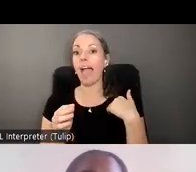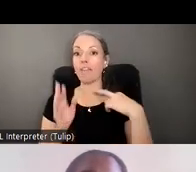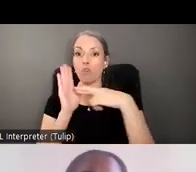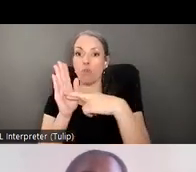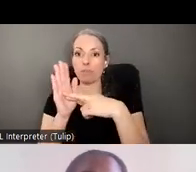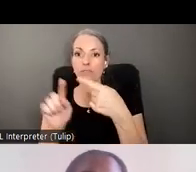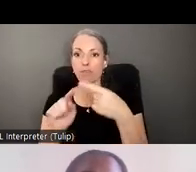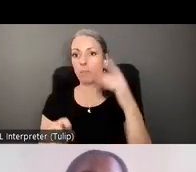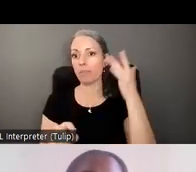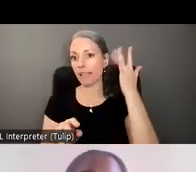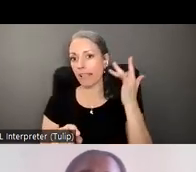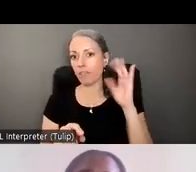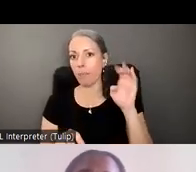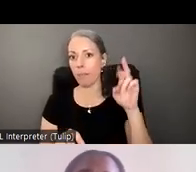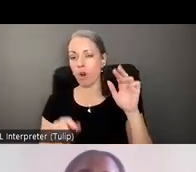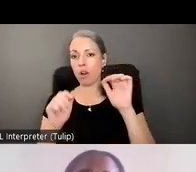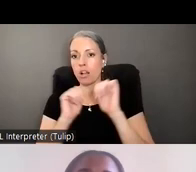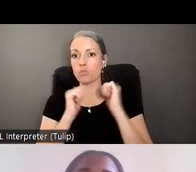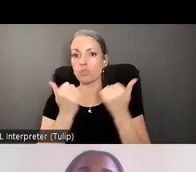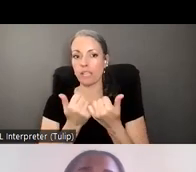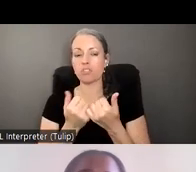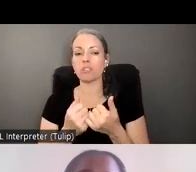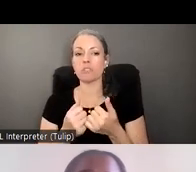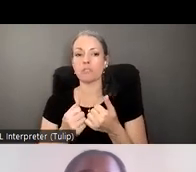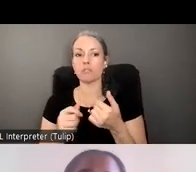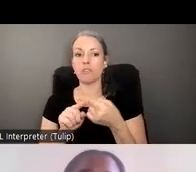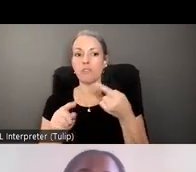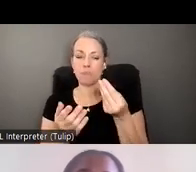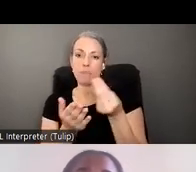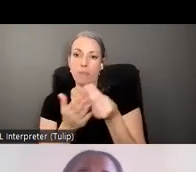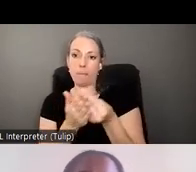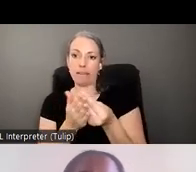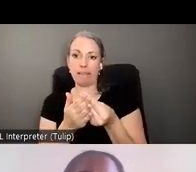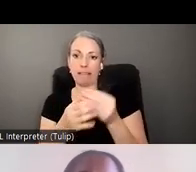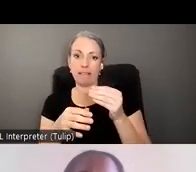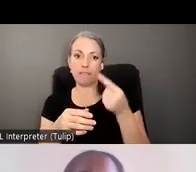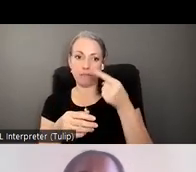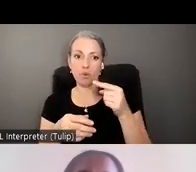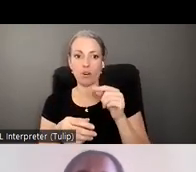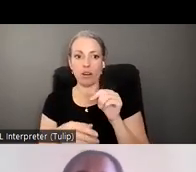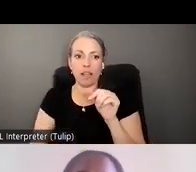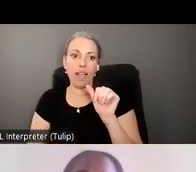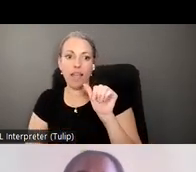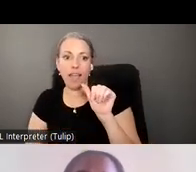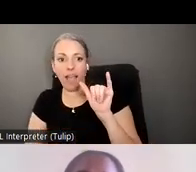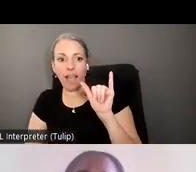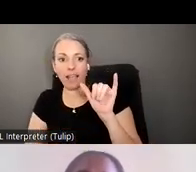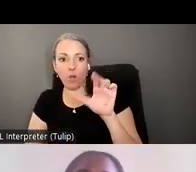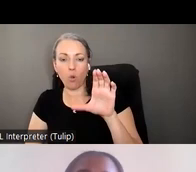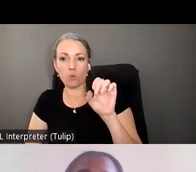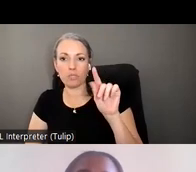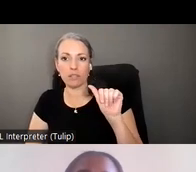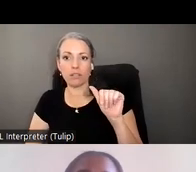the california bar association present on the various funding sources that are available through iota which is interest on lawyer trust accounts